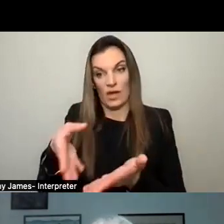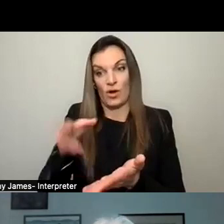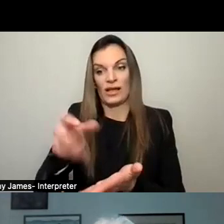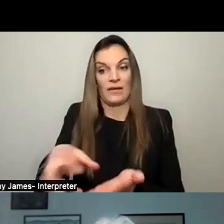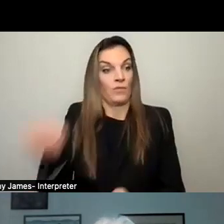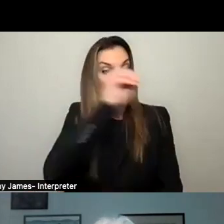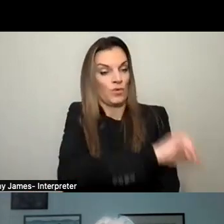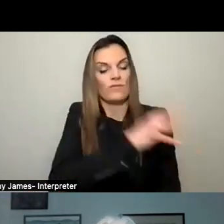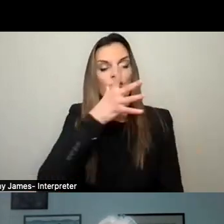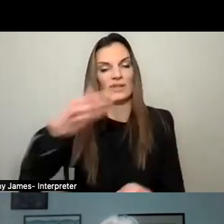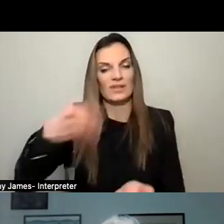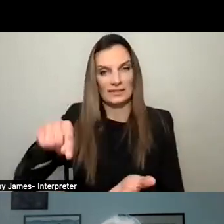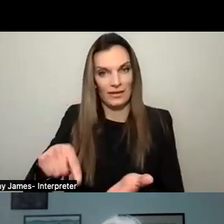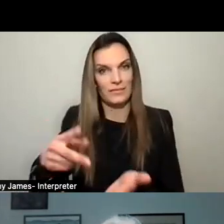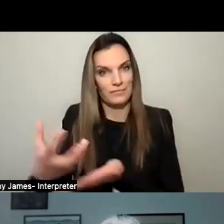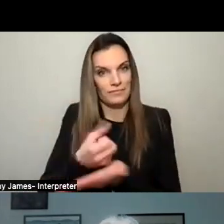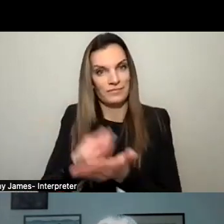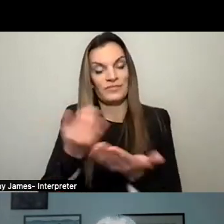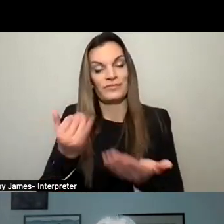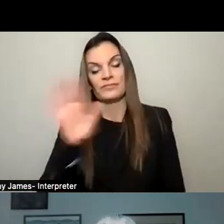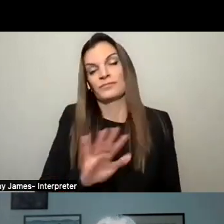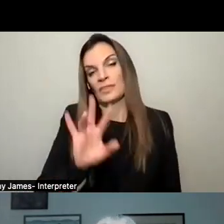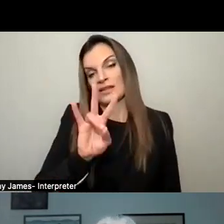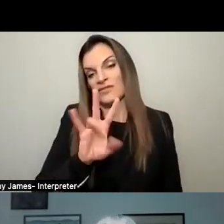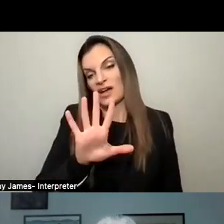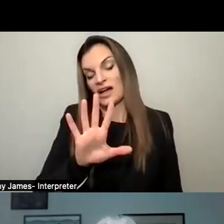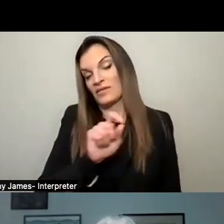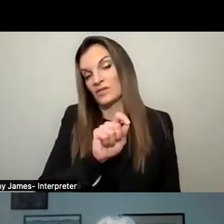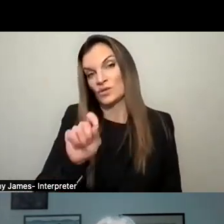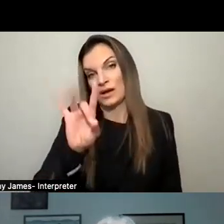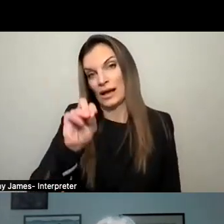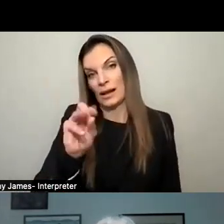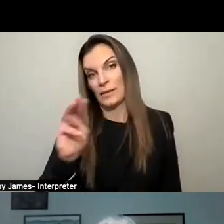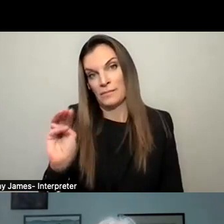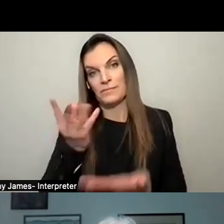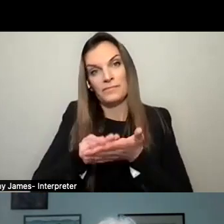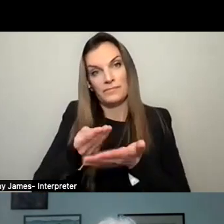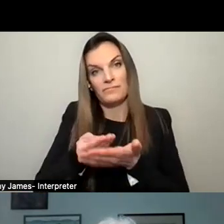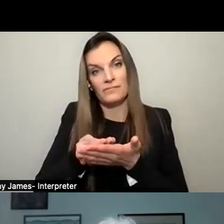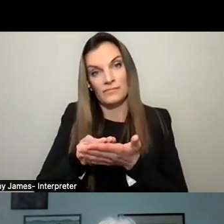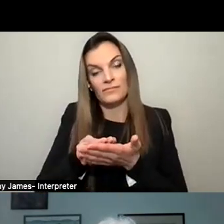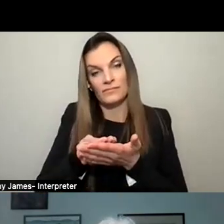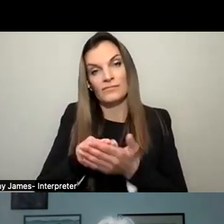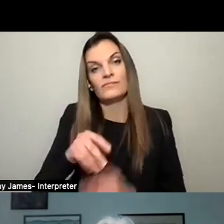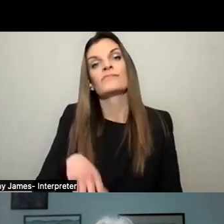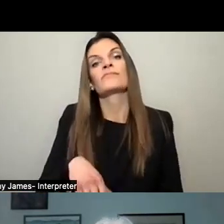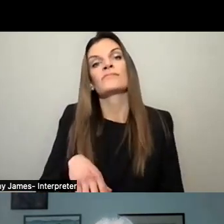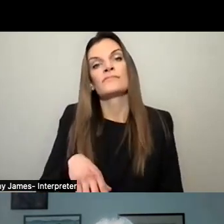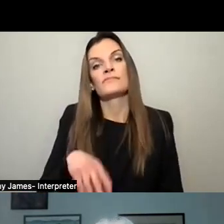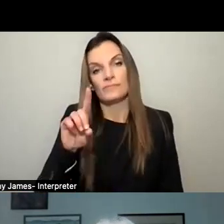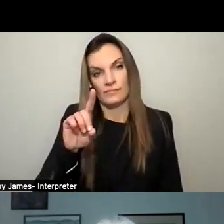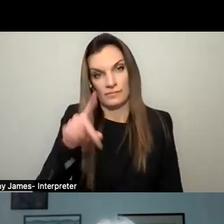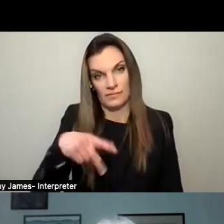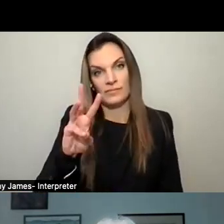cost right now, we're looking at $75 to $80 million for the pieces that include the DPW, new